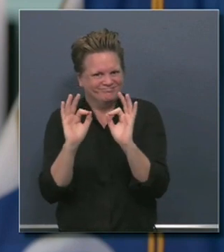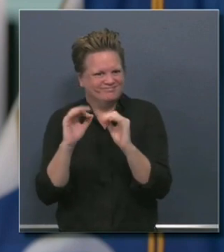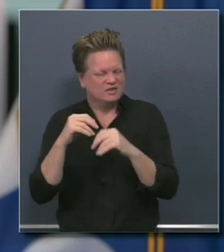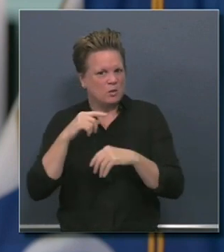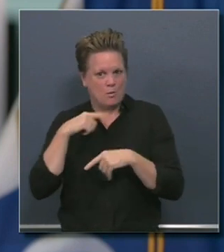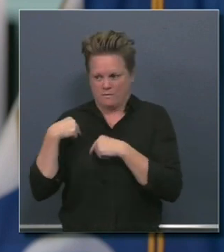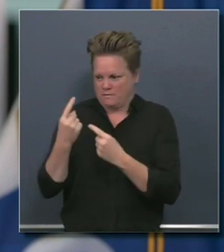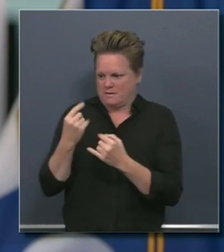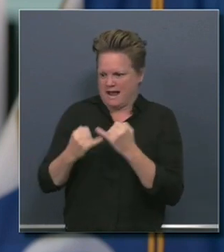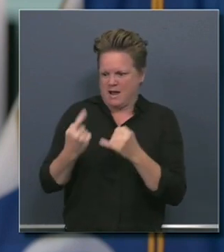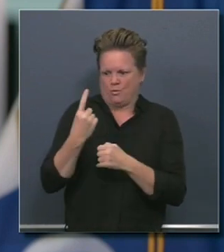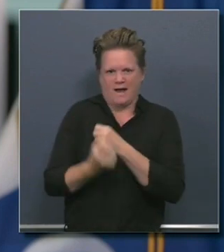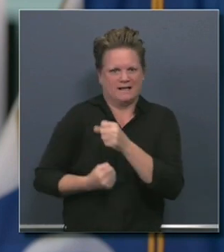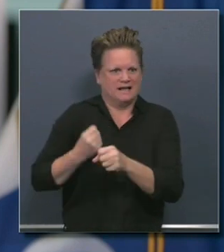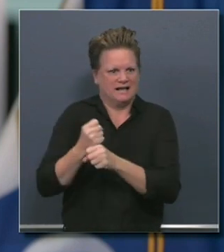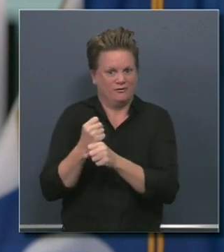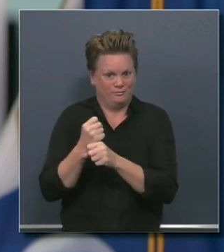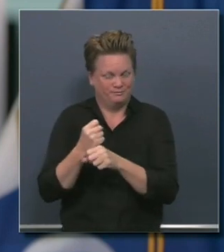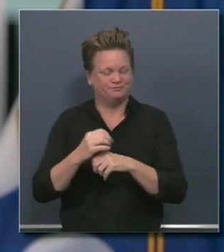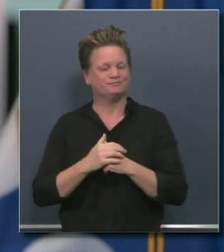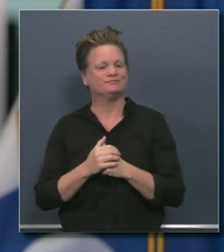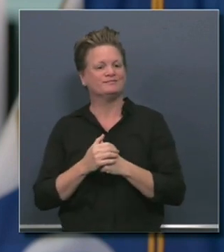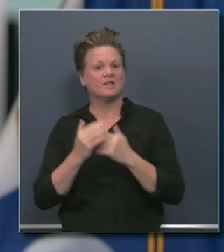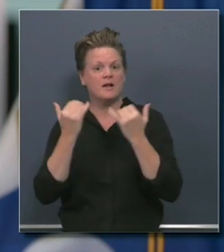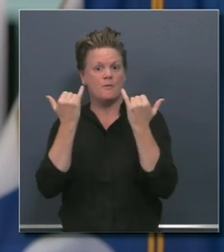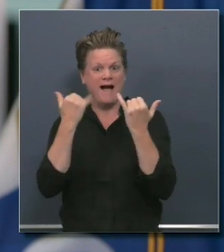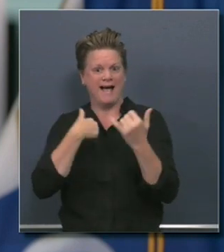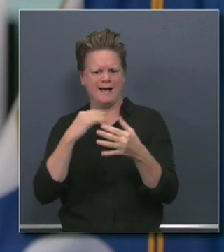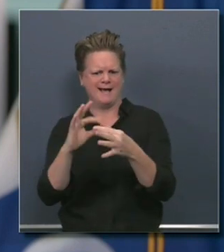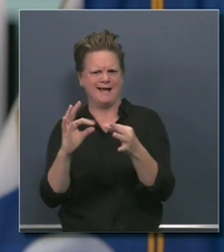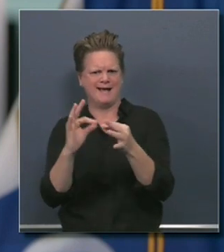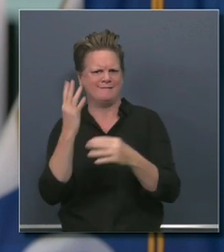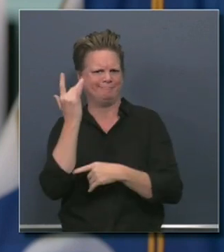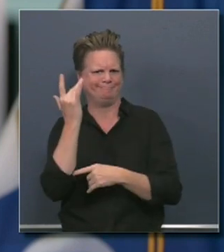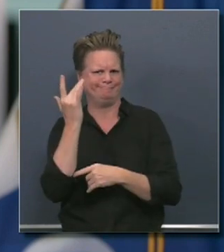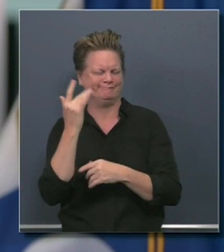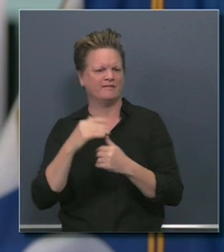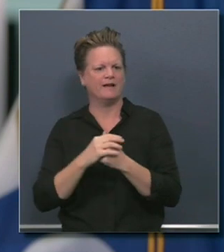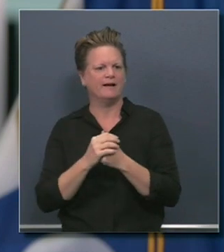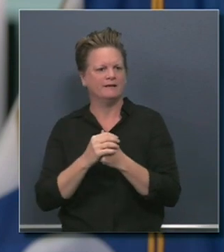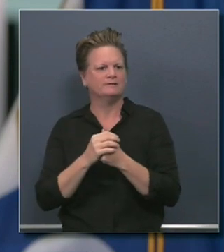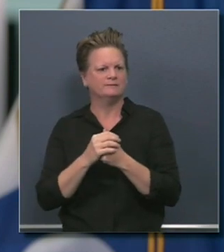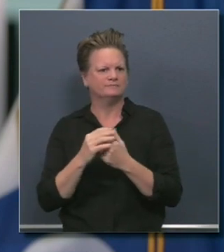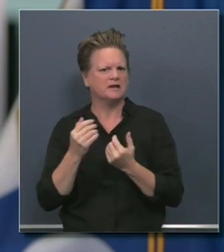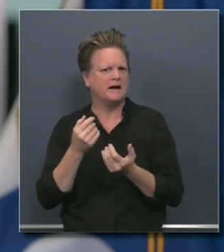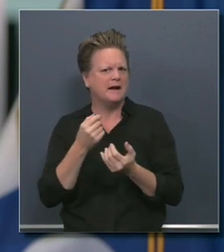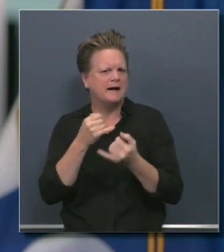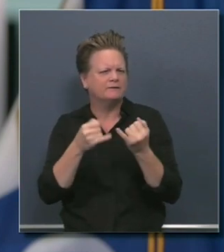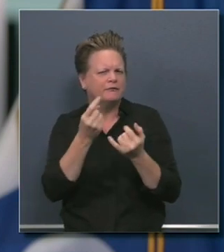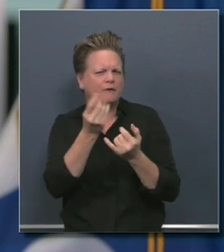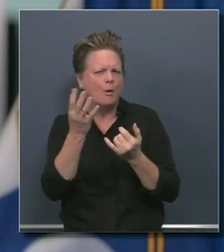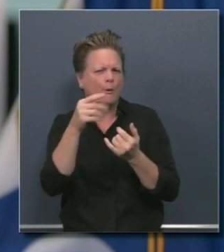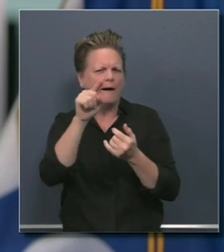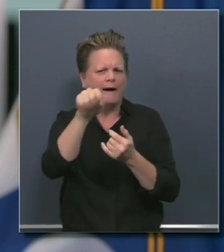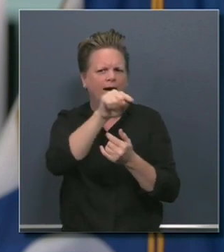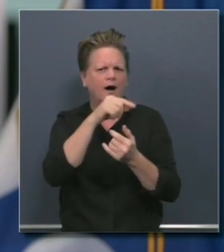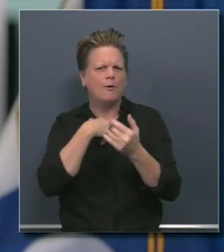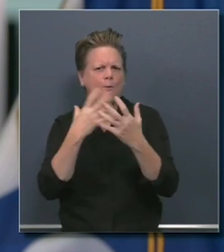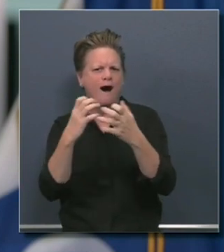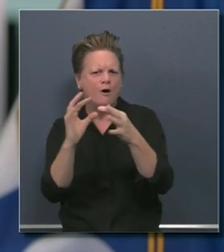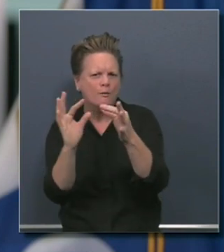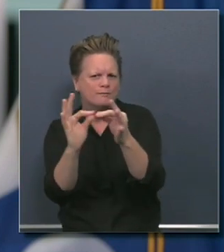I say all that, as I said, all of that on multiple occasions, to just reinforce the